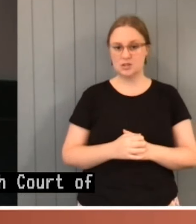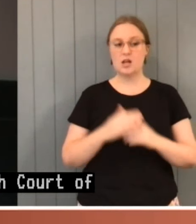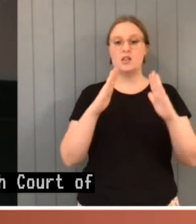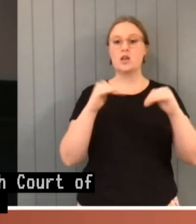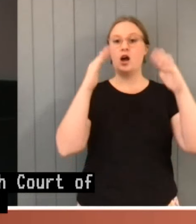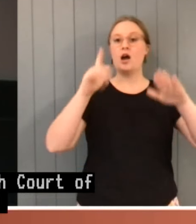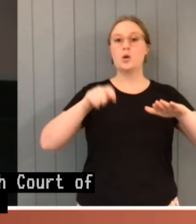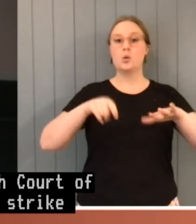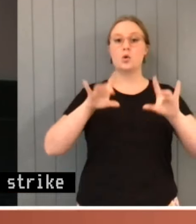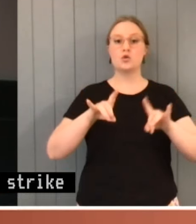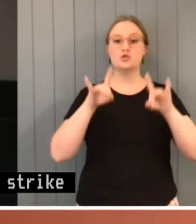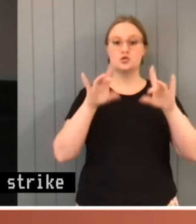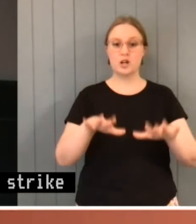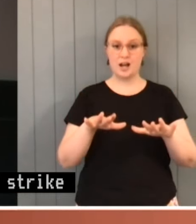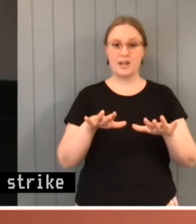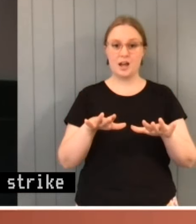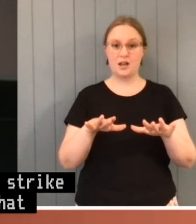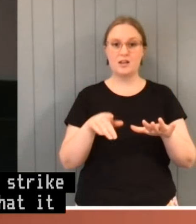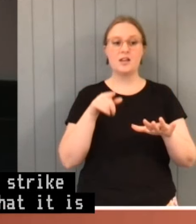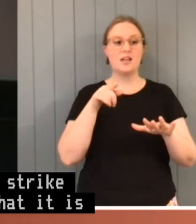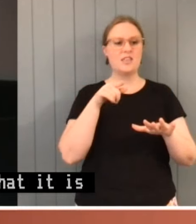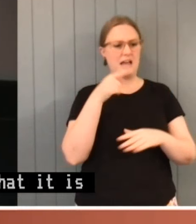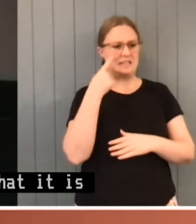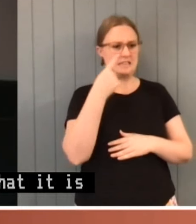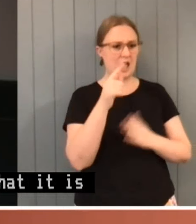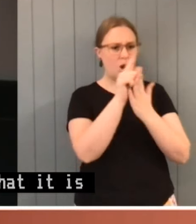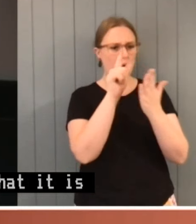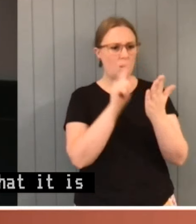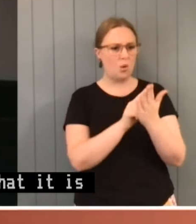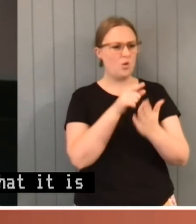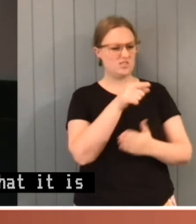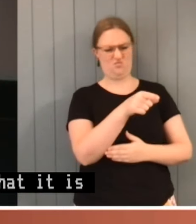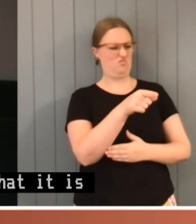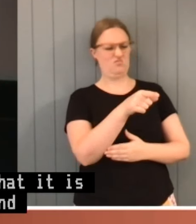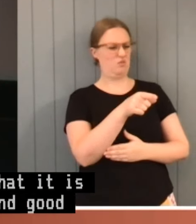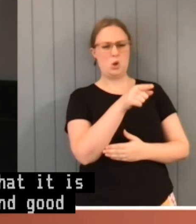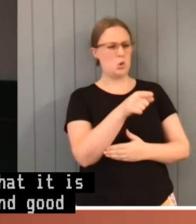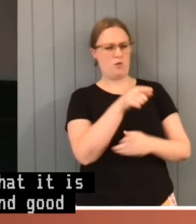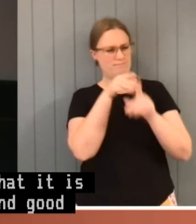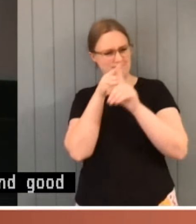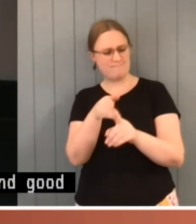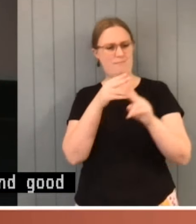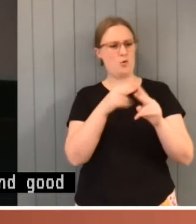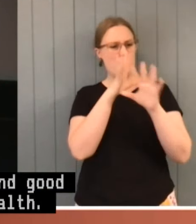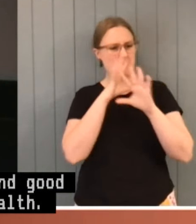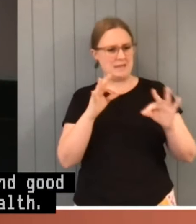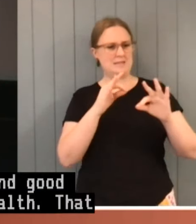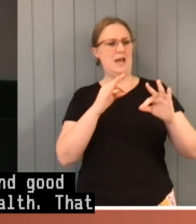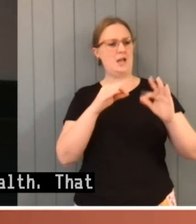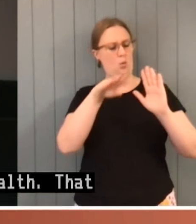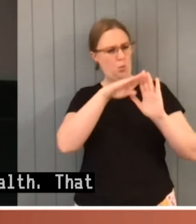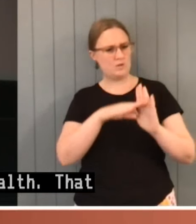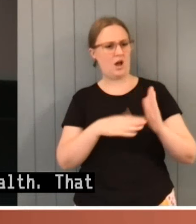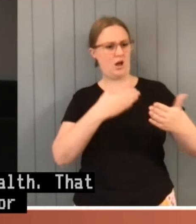is not for the peace order and good government of the Commonwealth. That judgment, for better or for worse, is a matter for the Parliament, which is ultimately